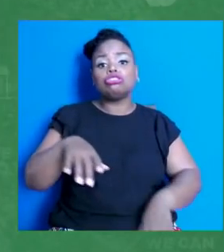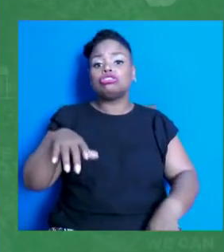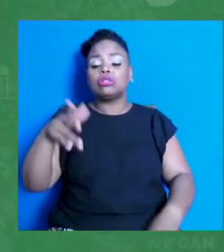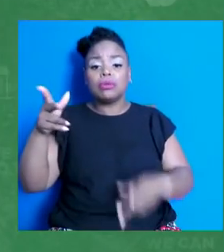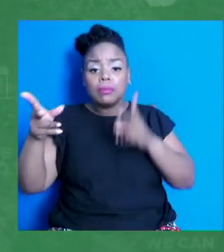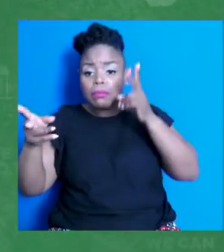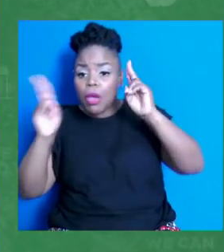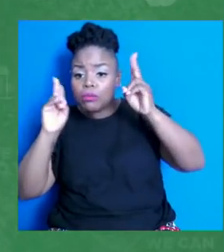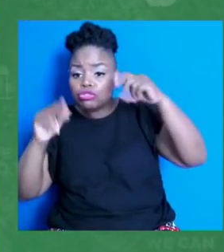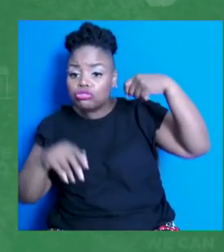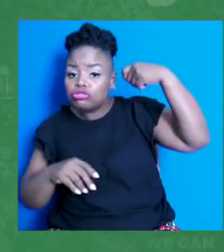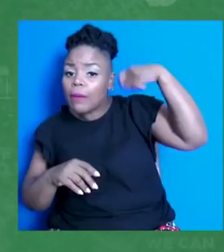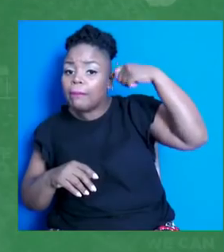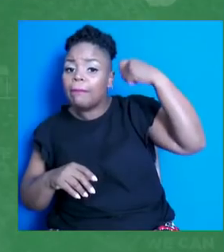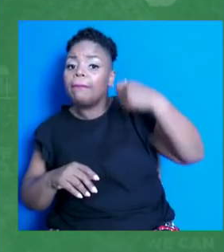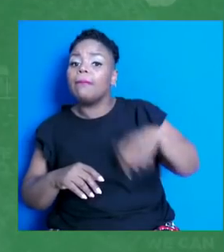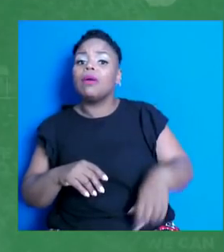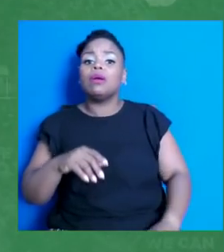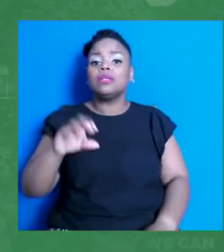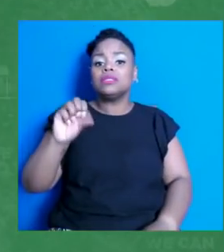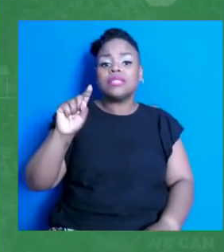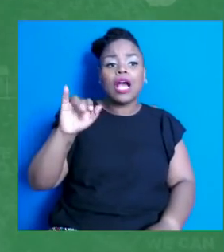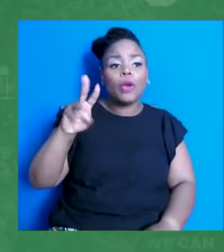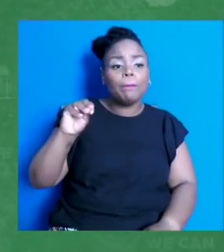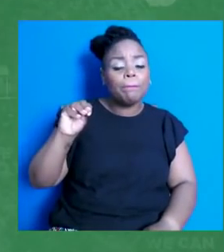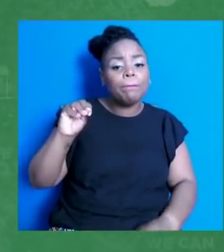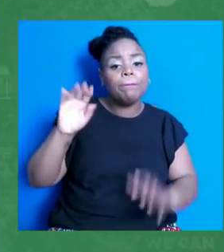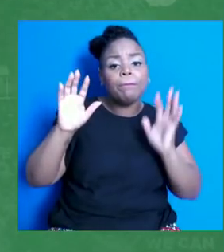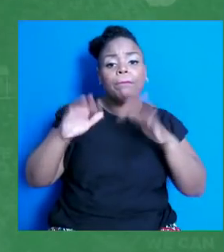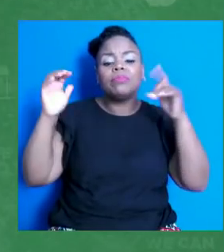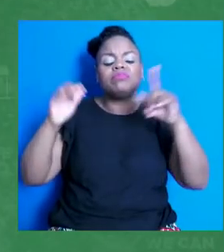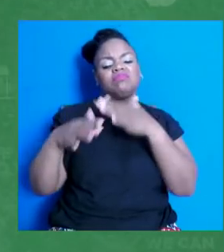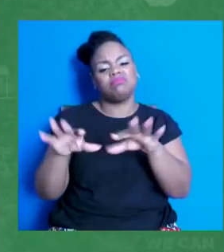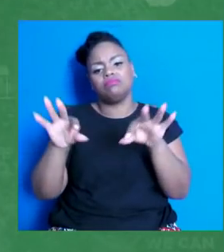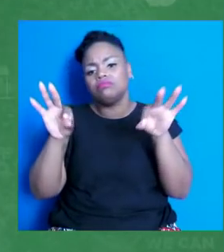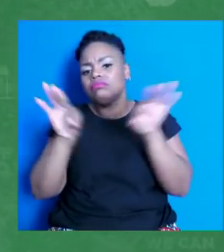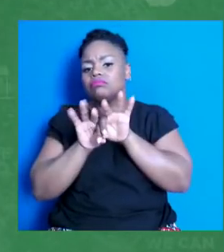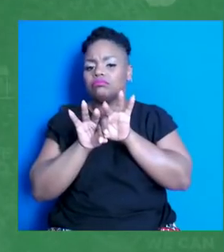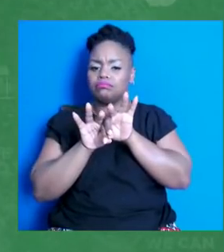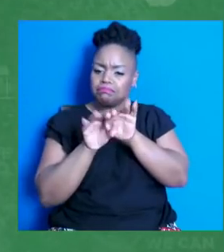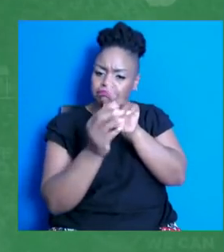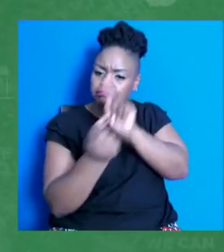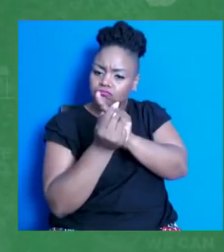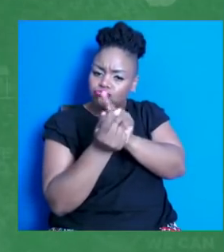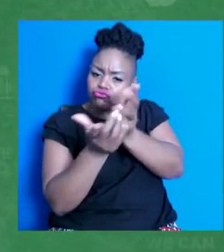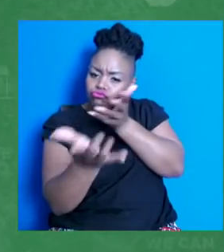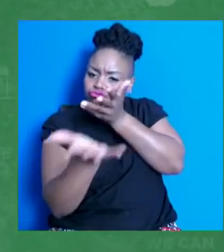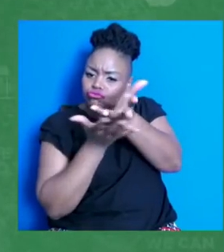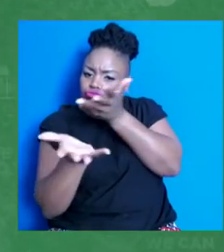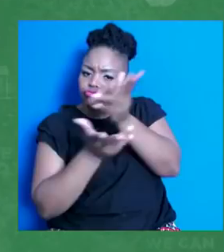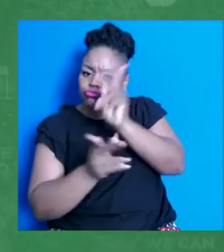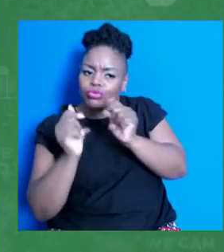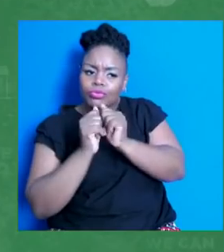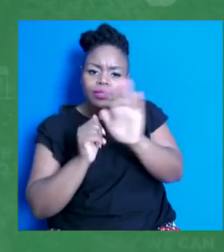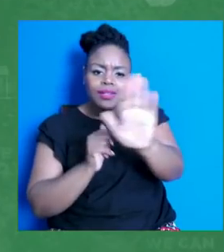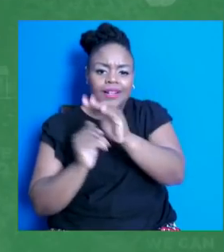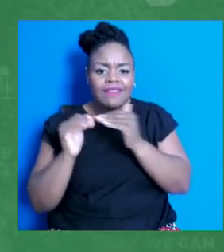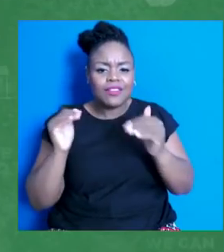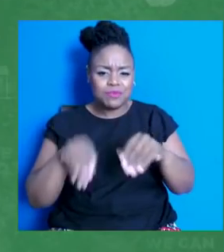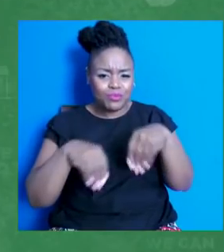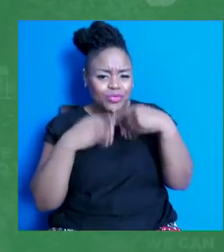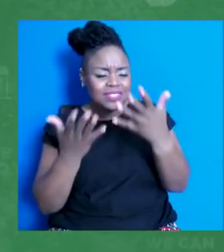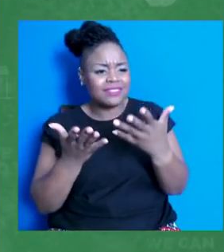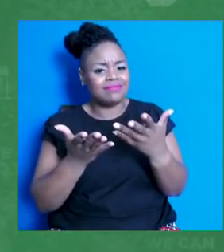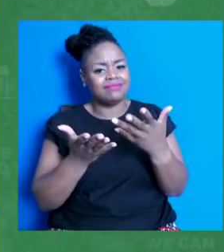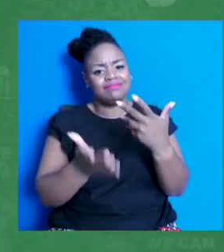firsthand how important it is to meet people where they are and bring vaccines to those places. I've met pastors,